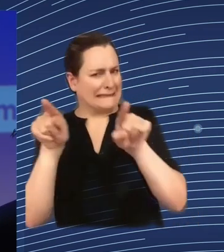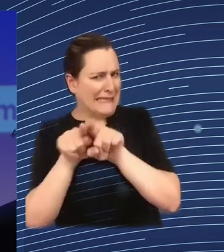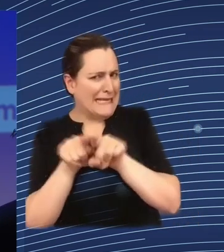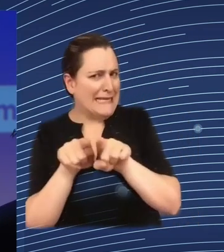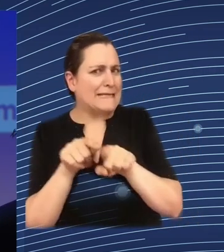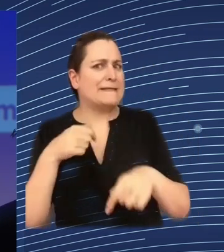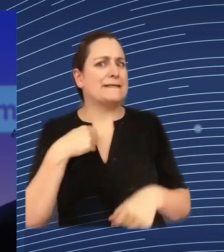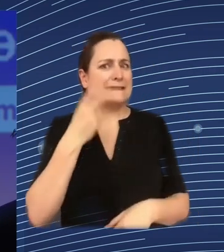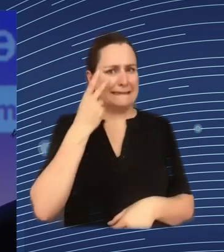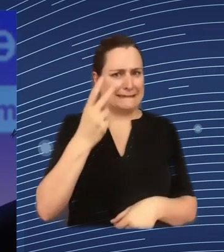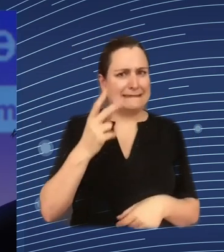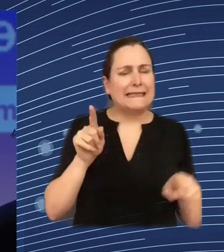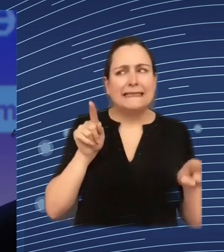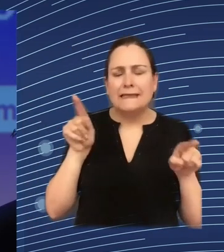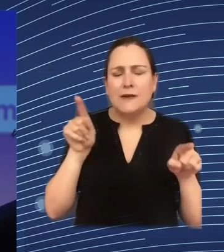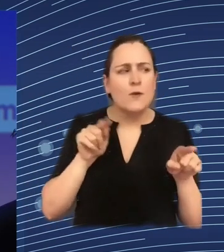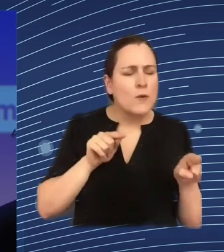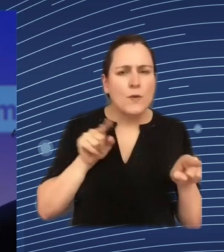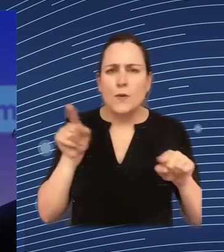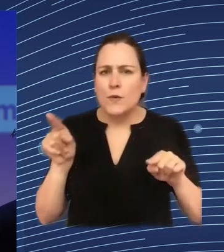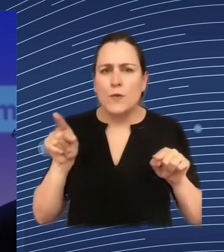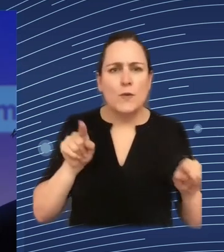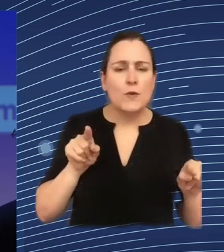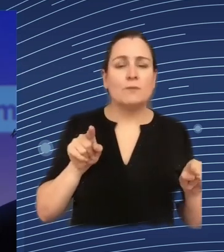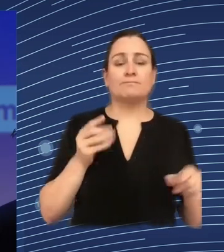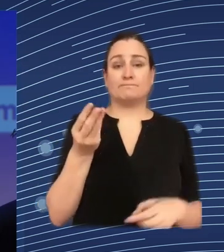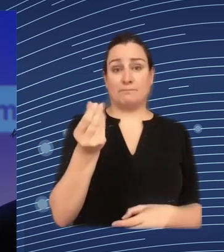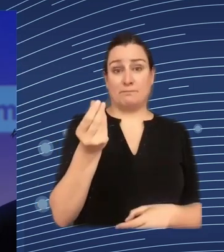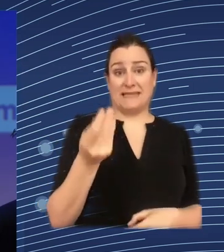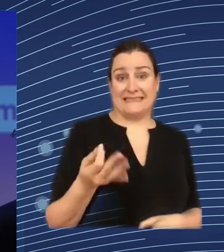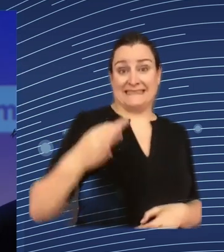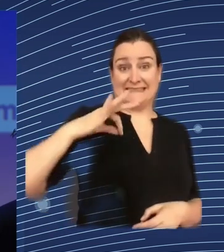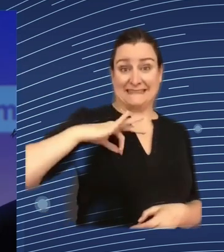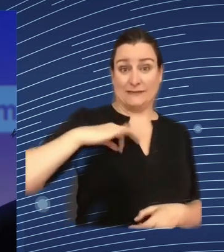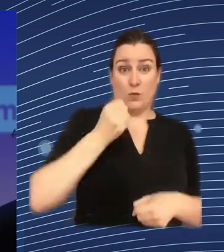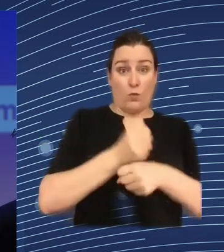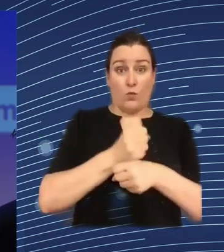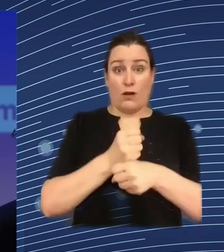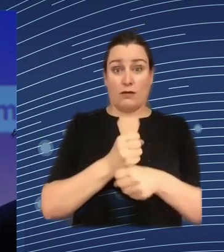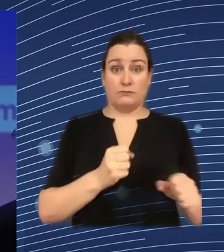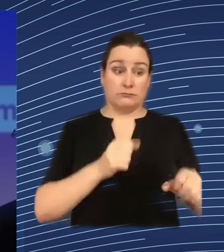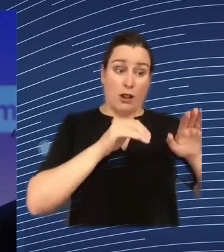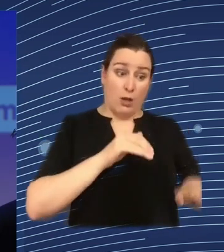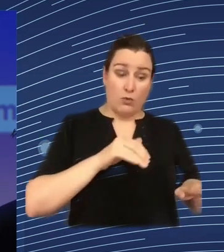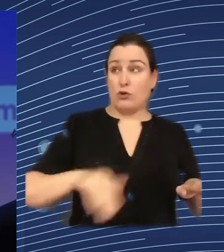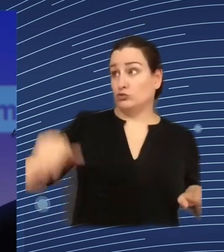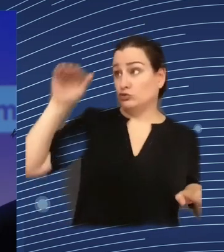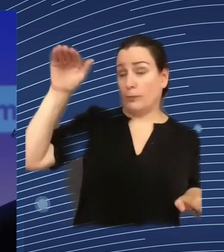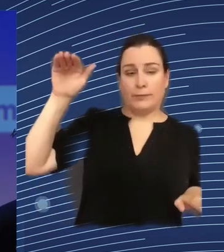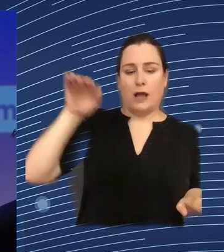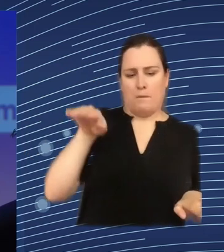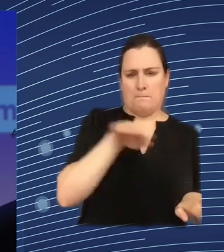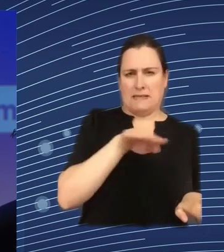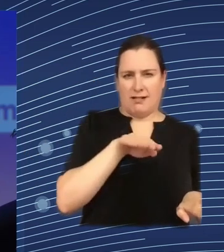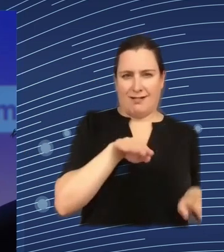remunerate or middle salaries are being replaced to low jobs low qualified